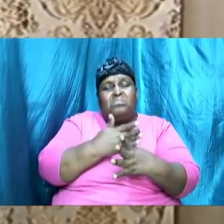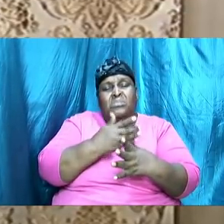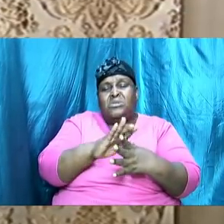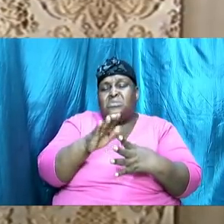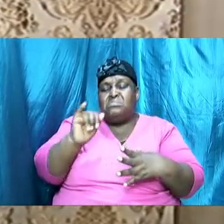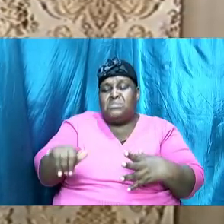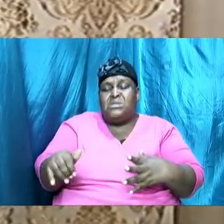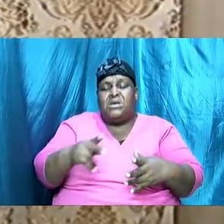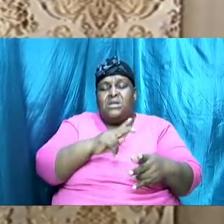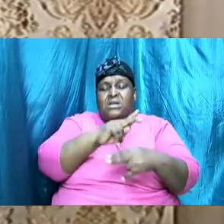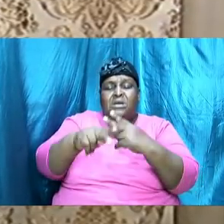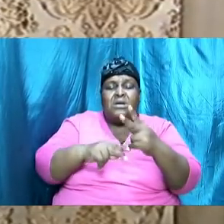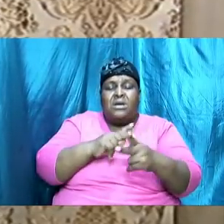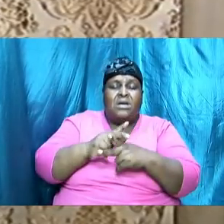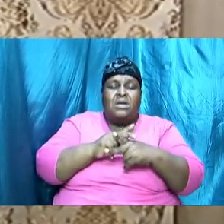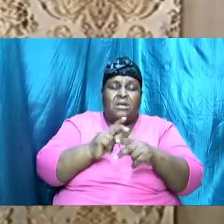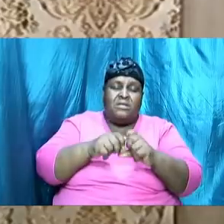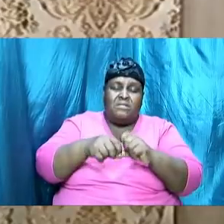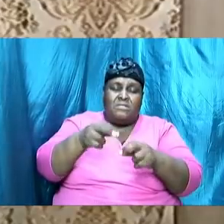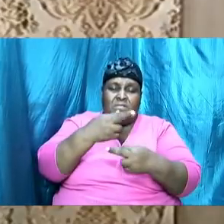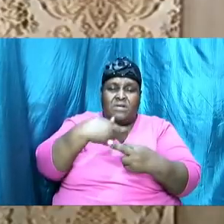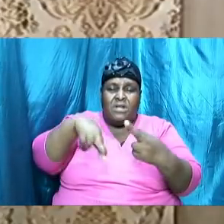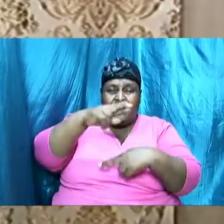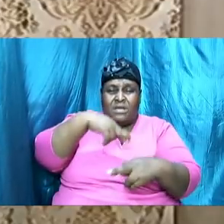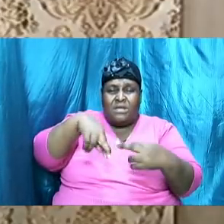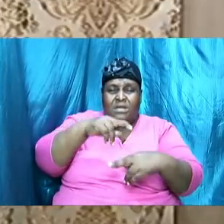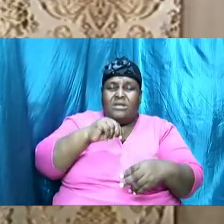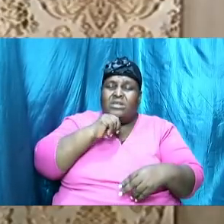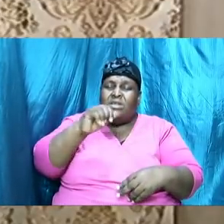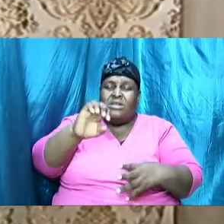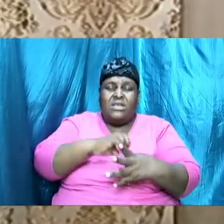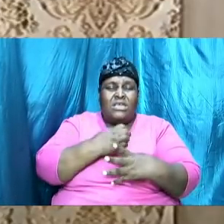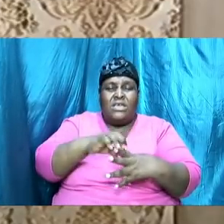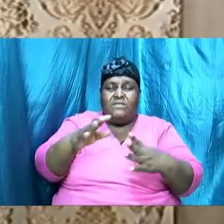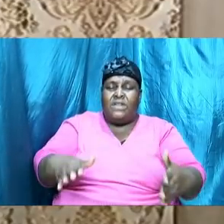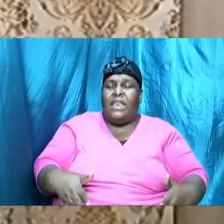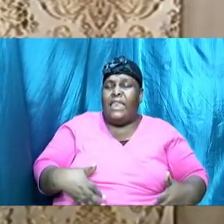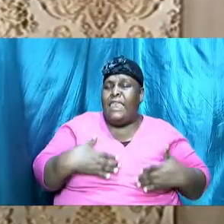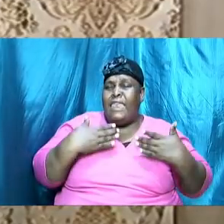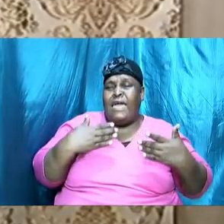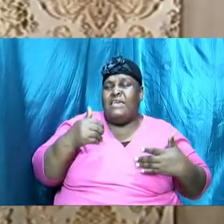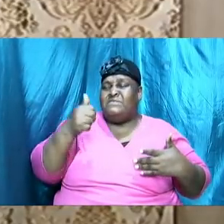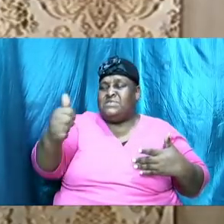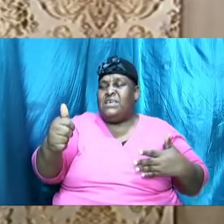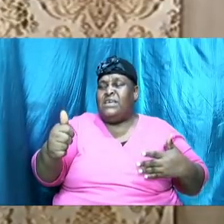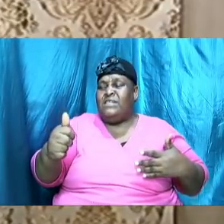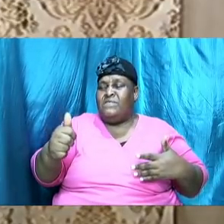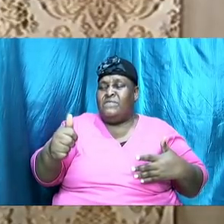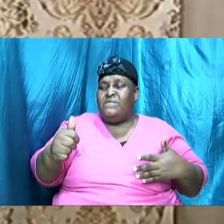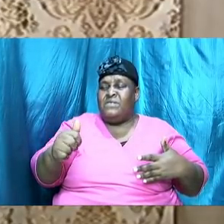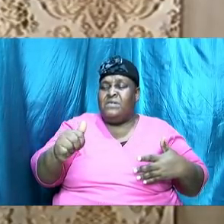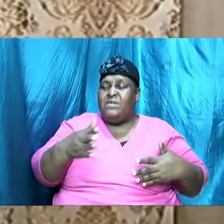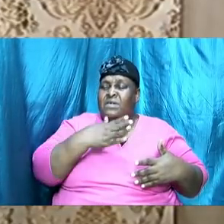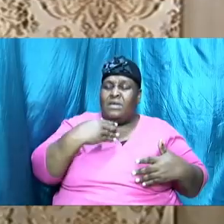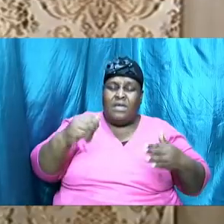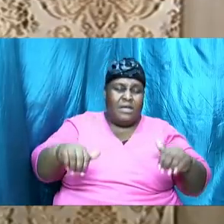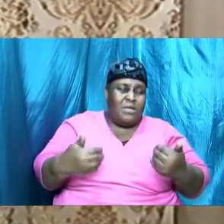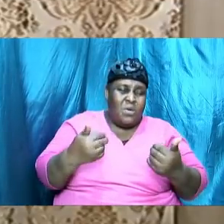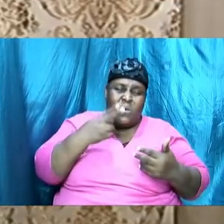kind of relationship and not even life itself and how sweet life is will cause